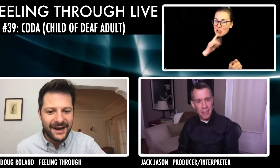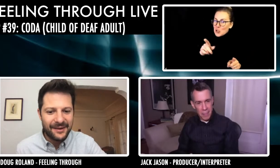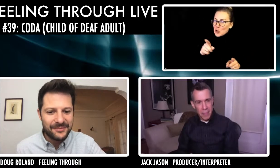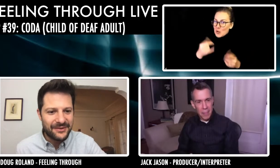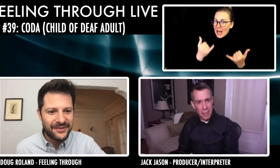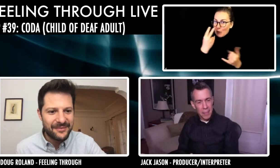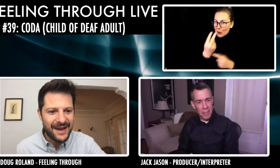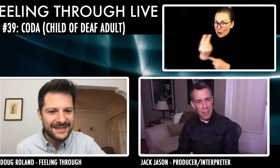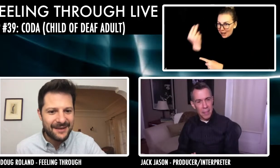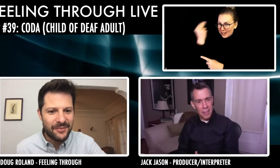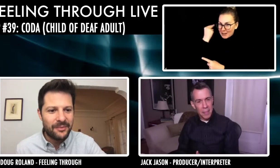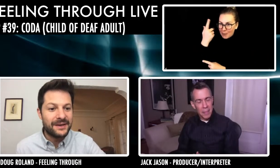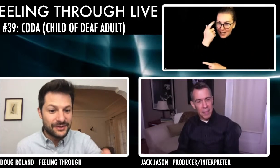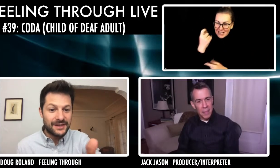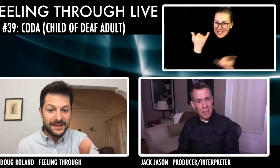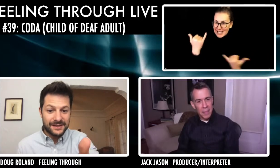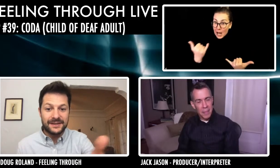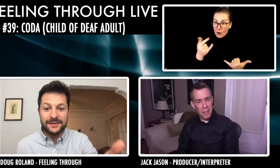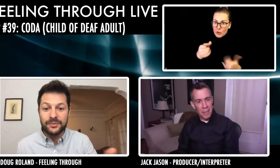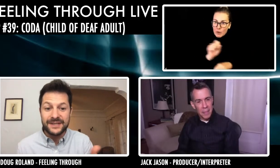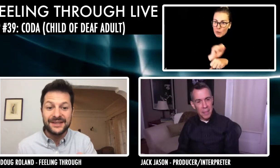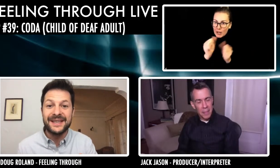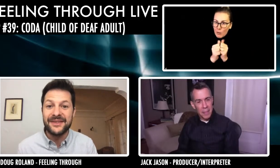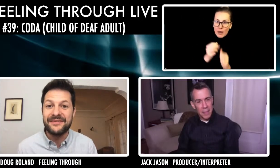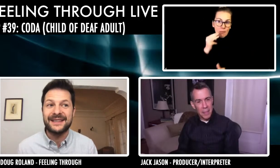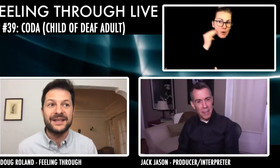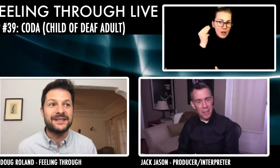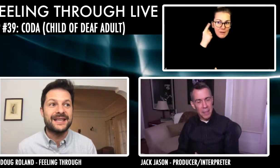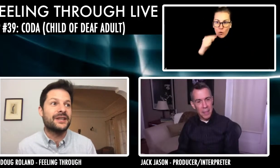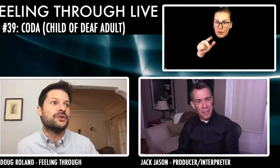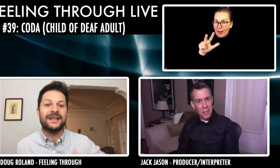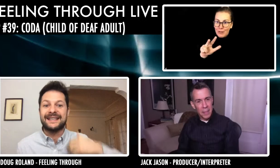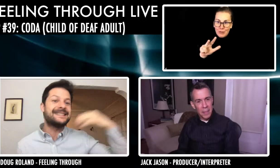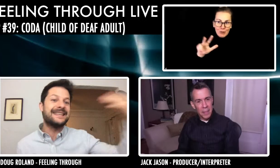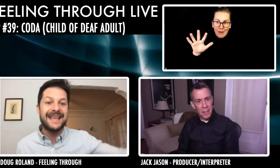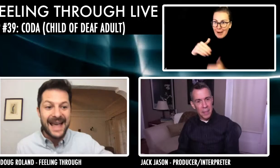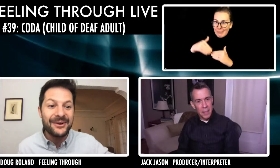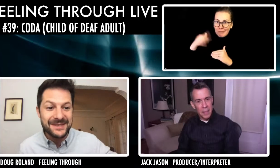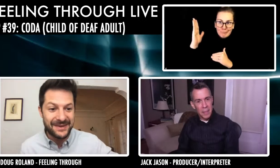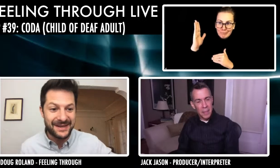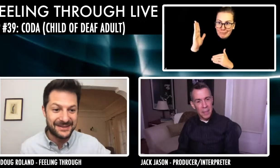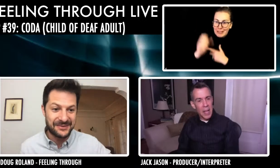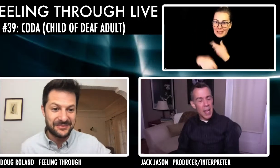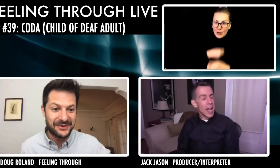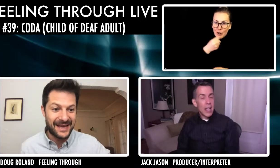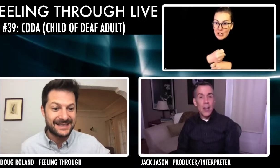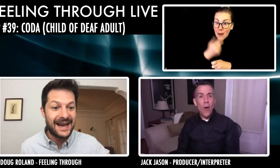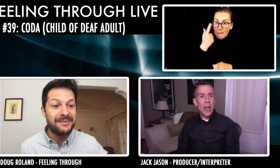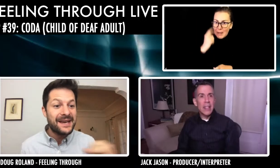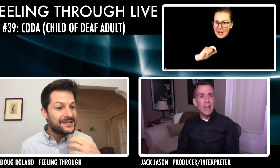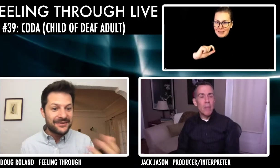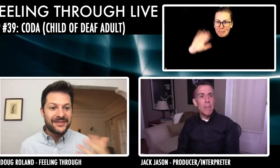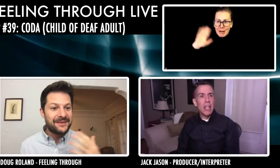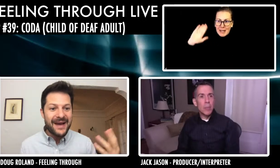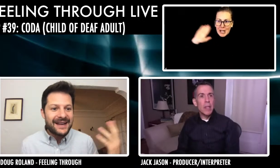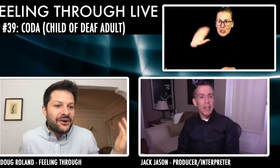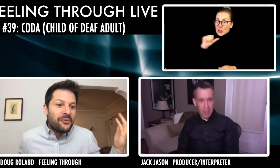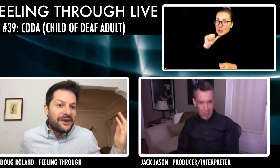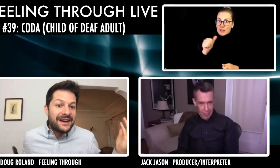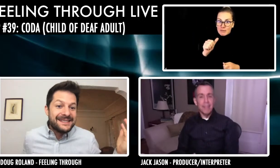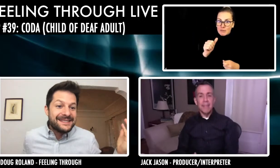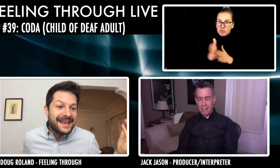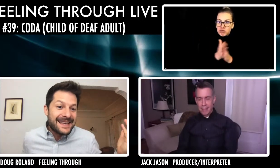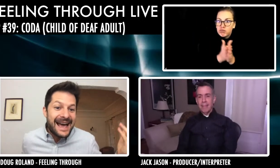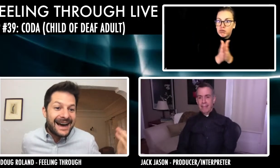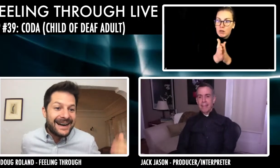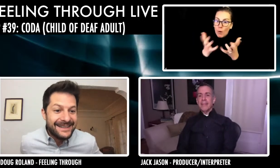you, um, do you ever think back to that moment, particularly given the fact that it's not like you were like seeking out to be an interpreter at that time, do you ever think back and go,